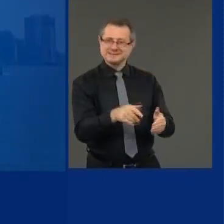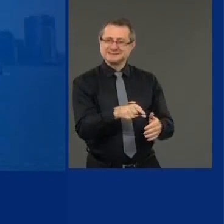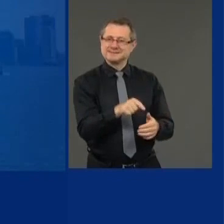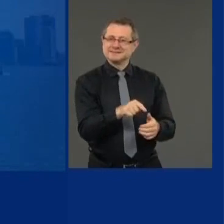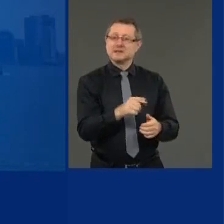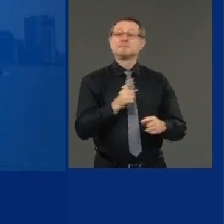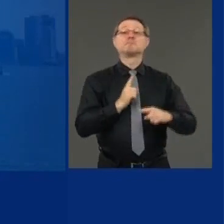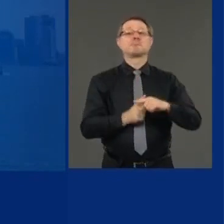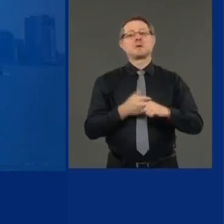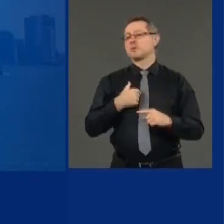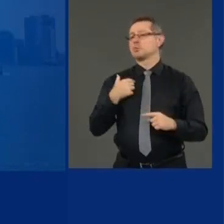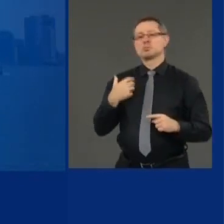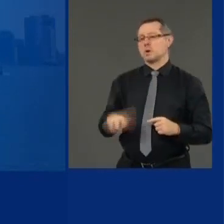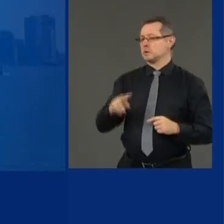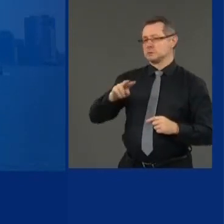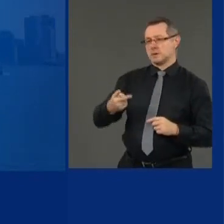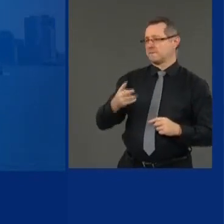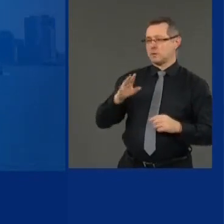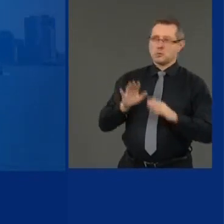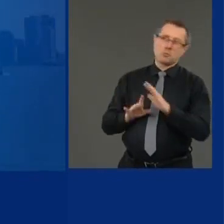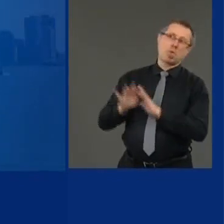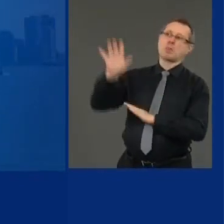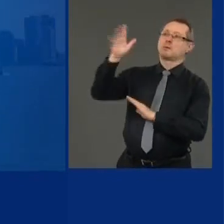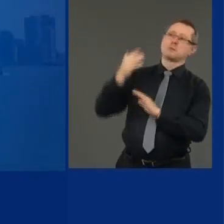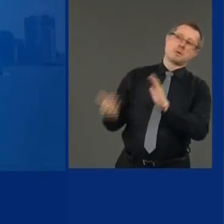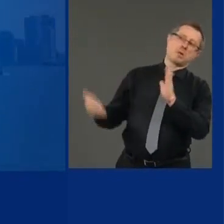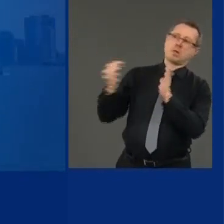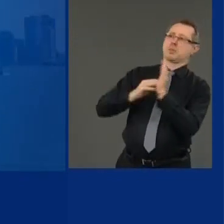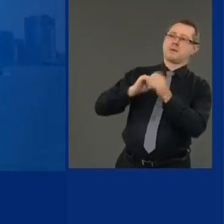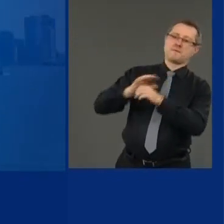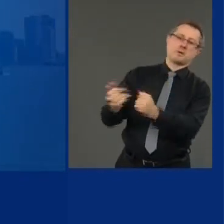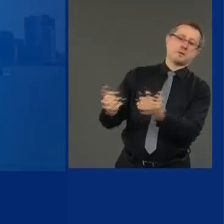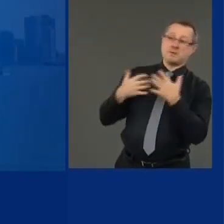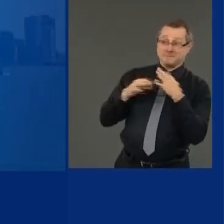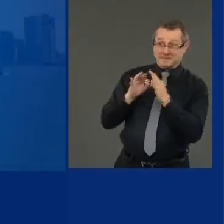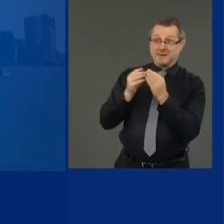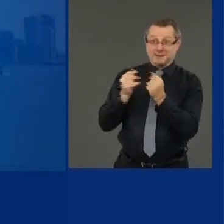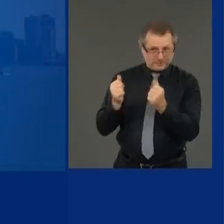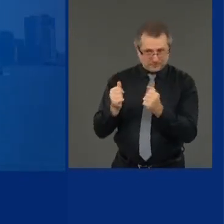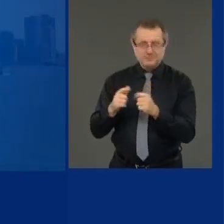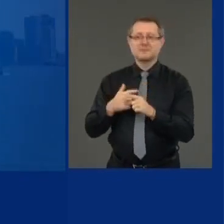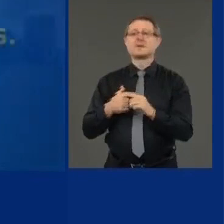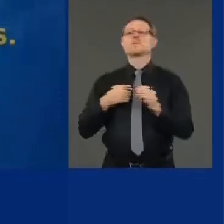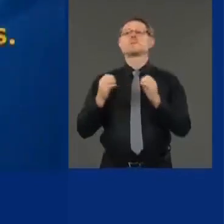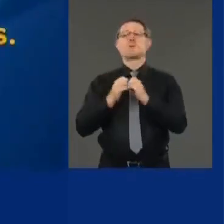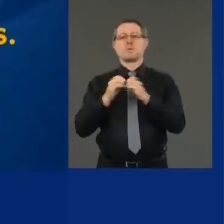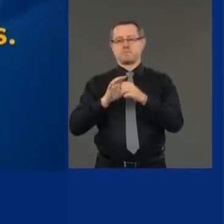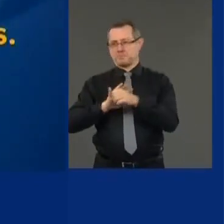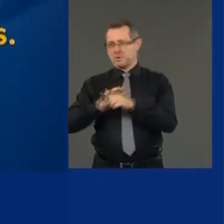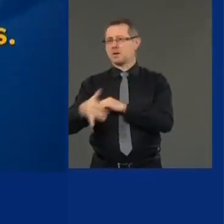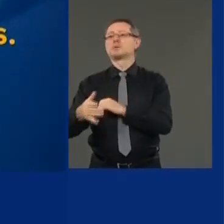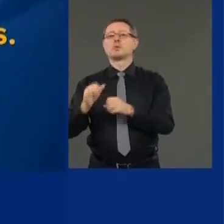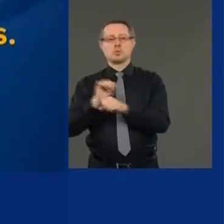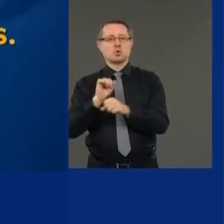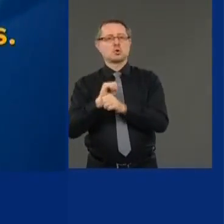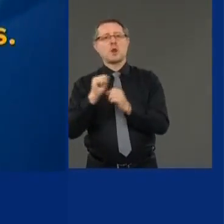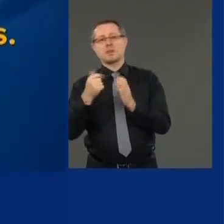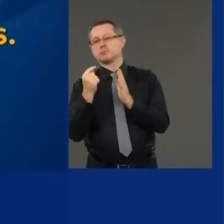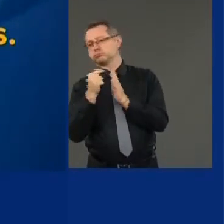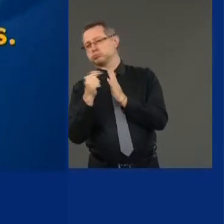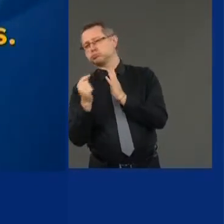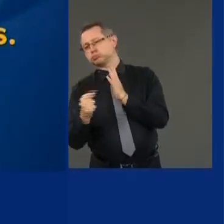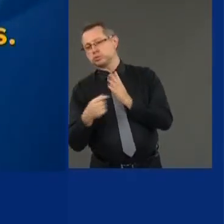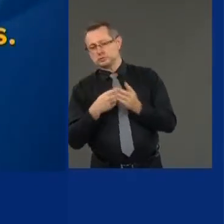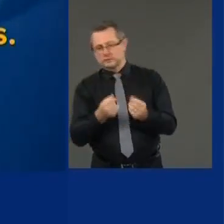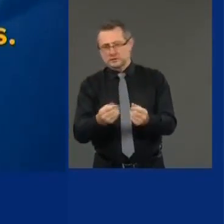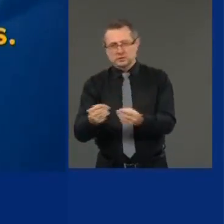et cetera. But we're going to have work to do to, uh, restart and rejuvenate the economy. There's no two ways